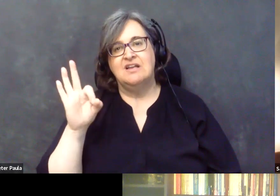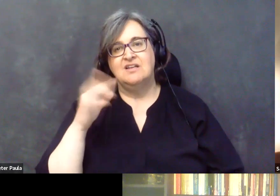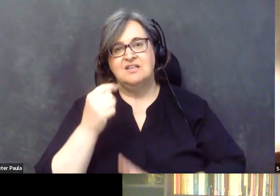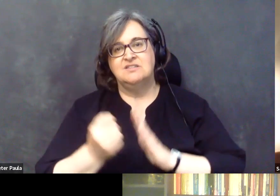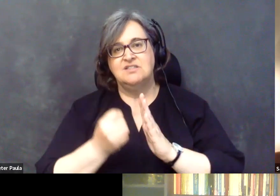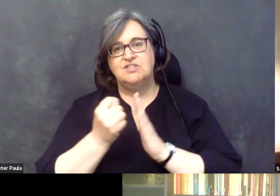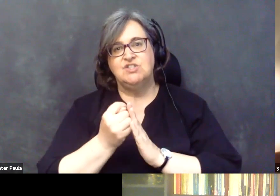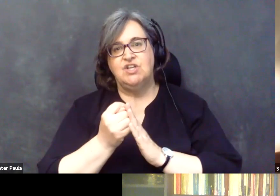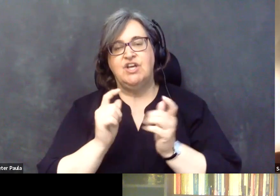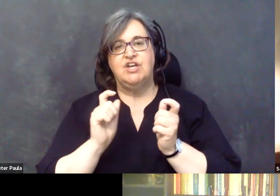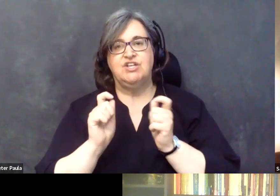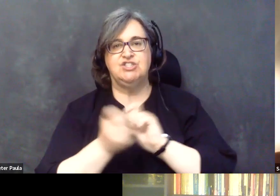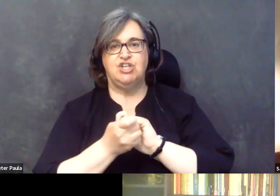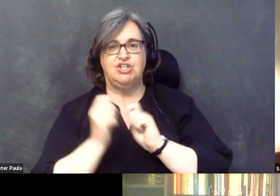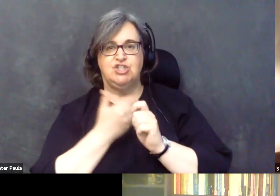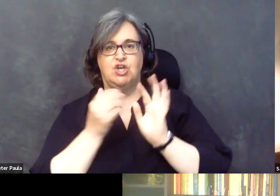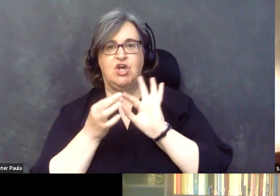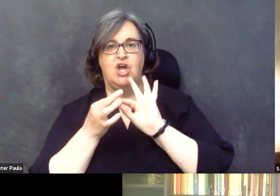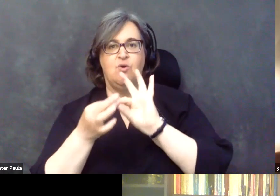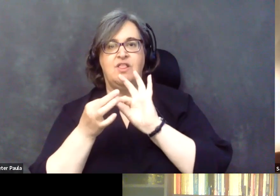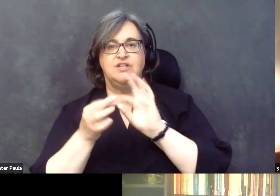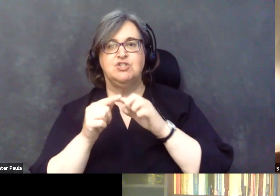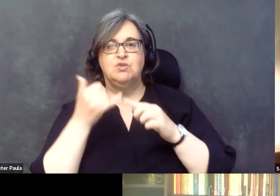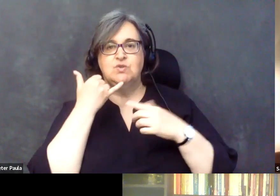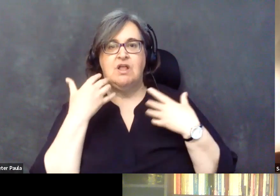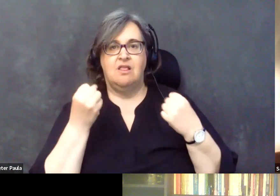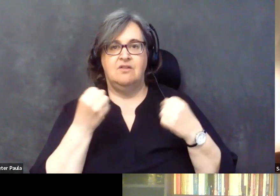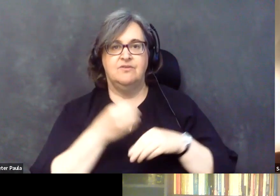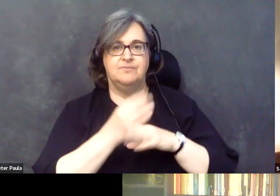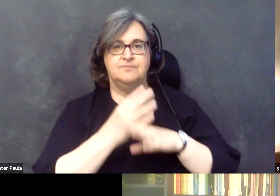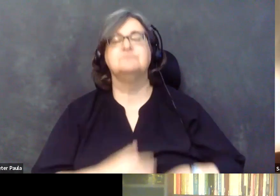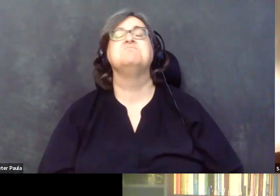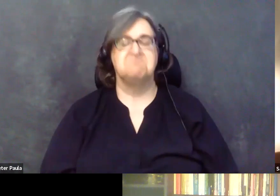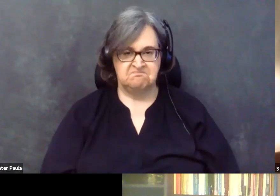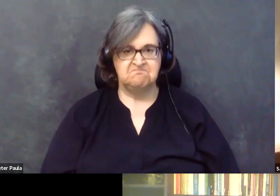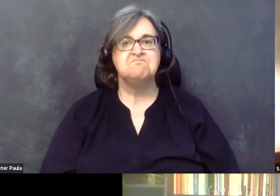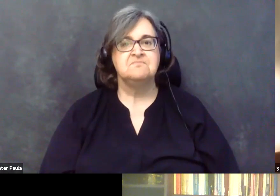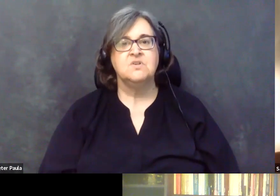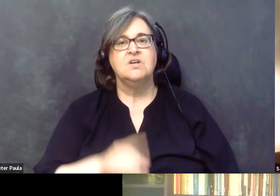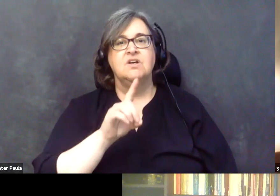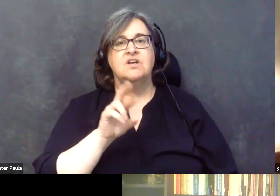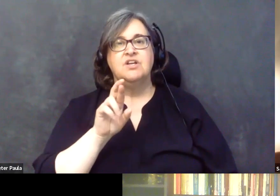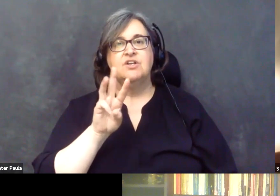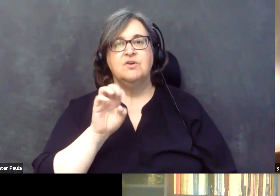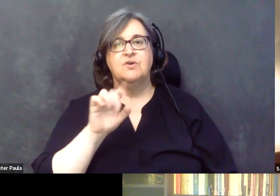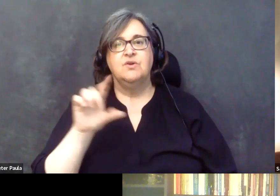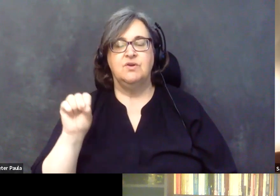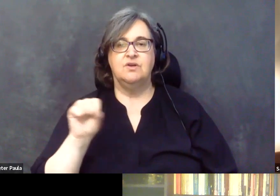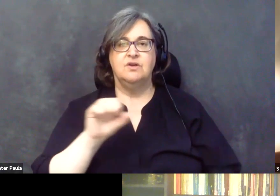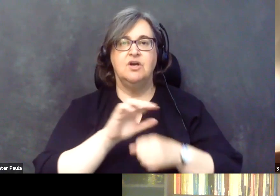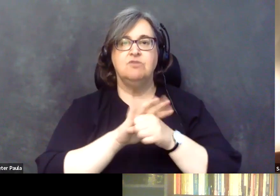change our relationship to telehealth? Sure. So COVID-19 actually,